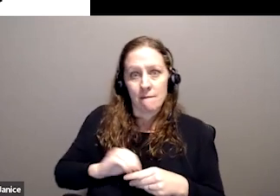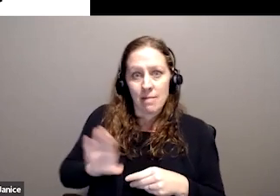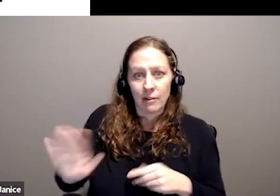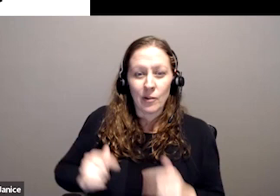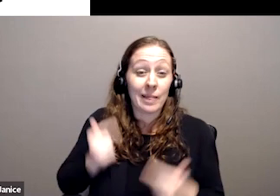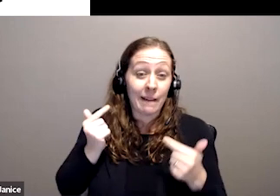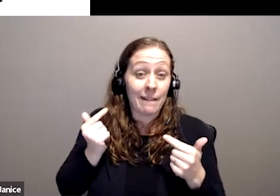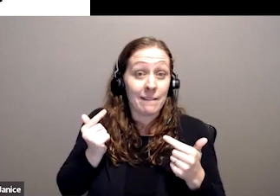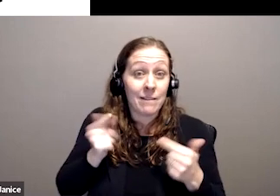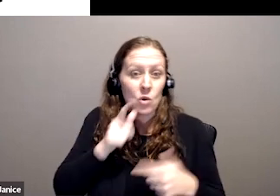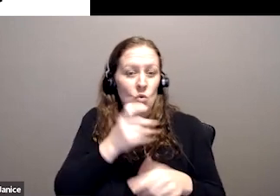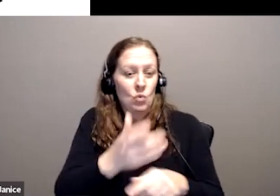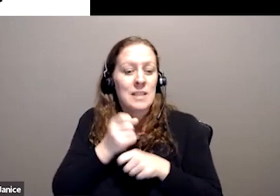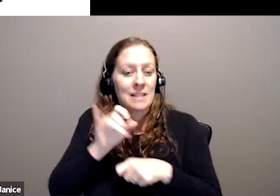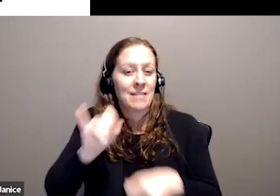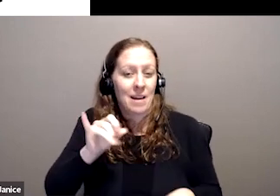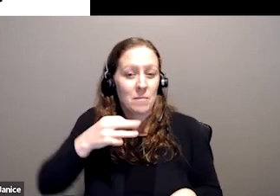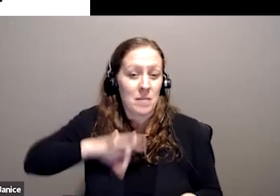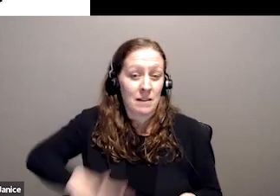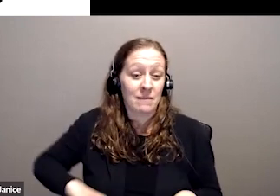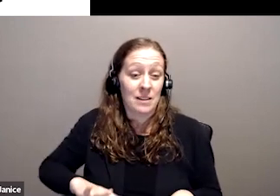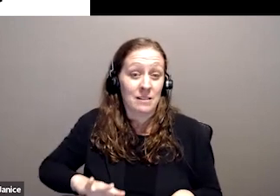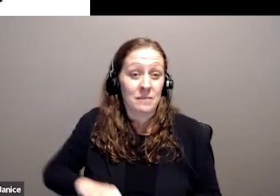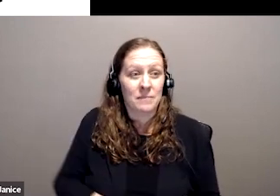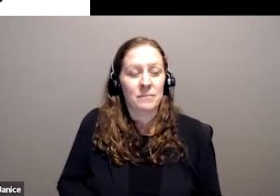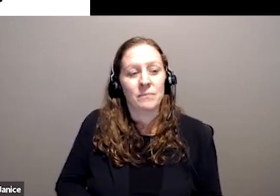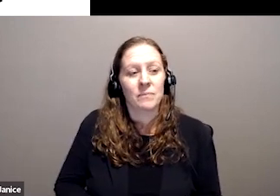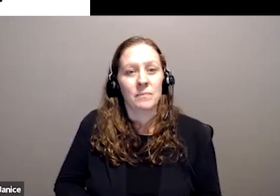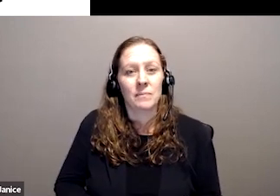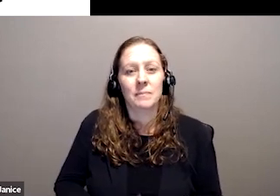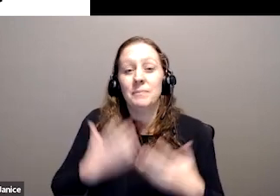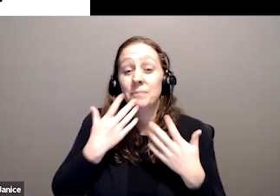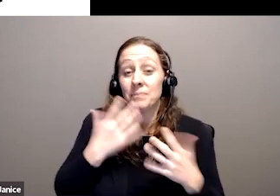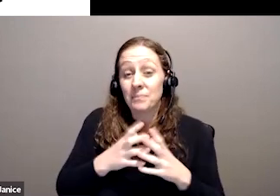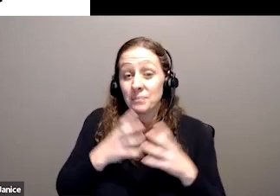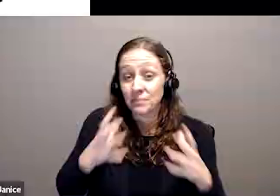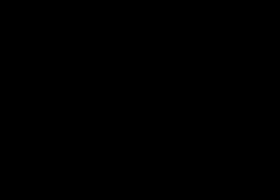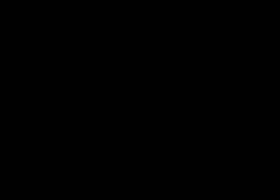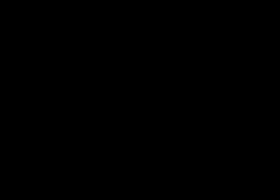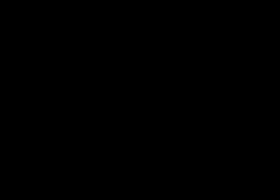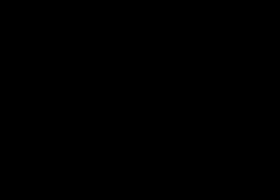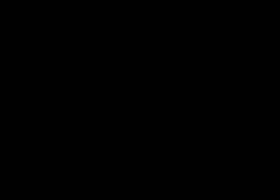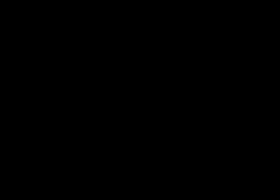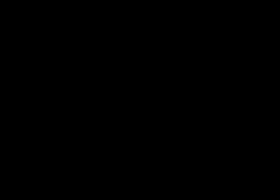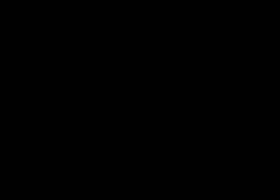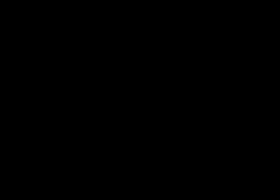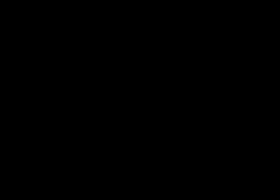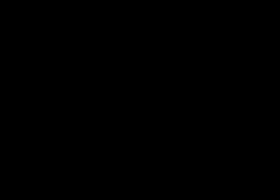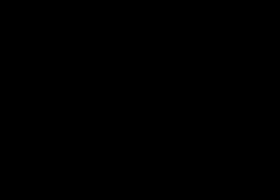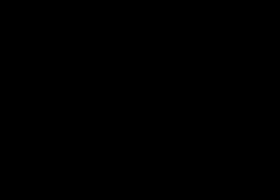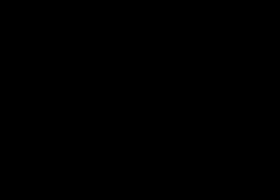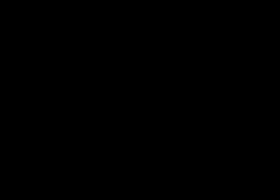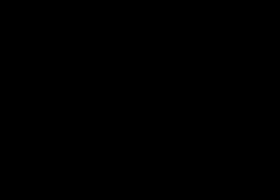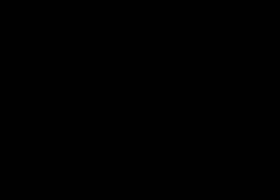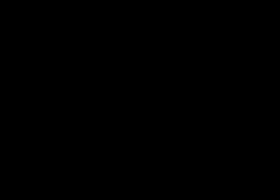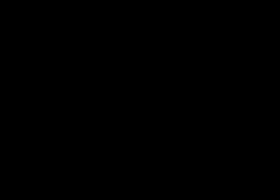participants within the scheme. So thank you very much. I look forward to participating in the Q&A.